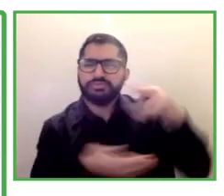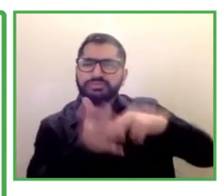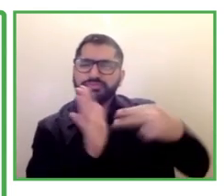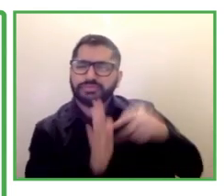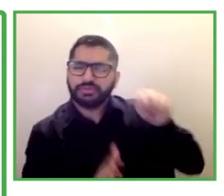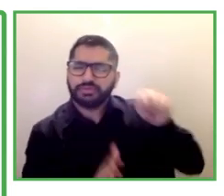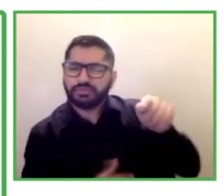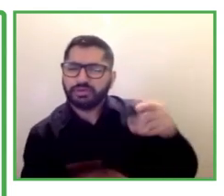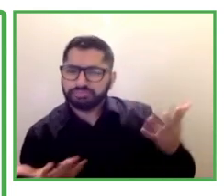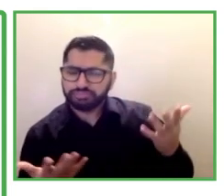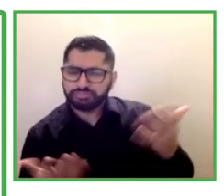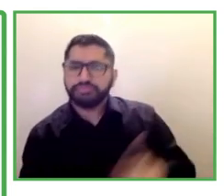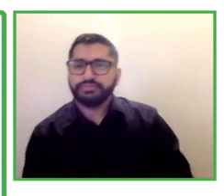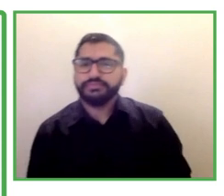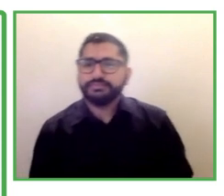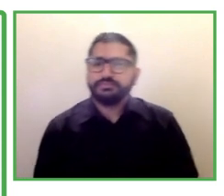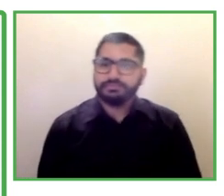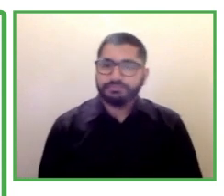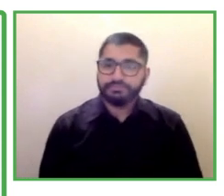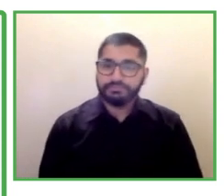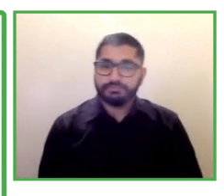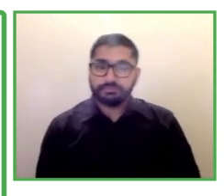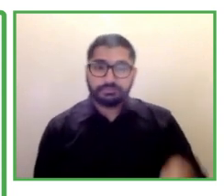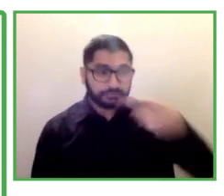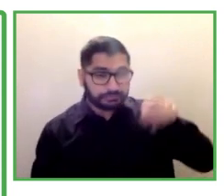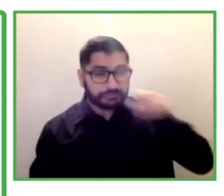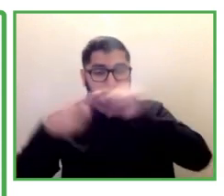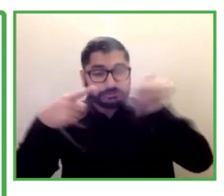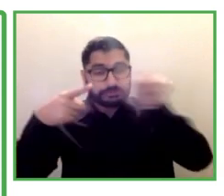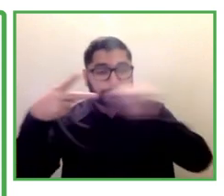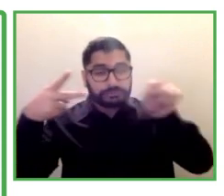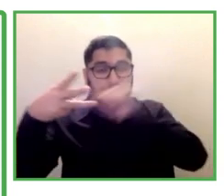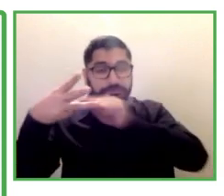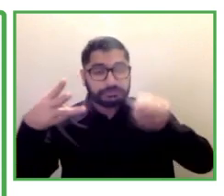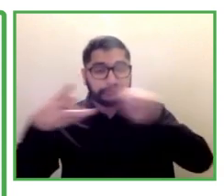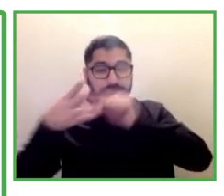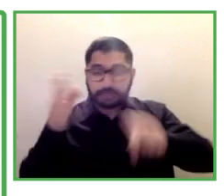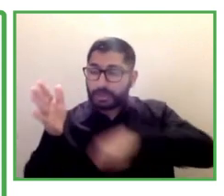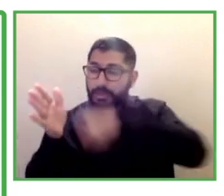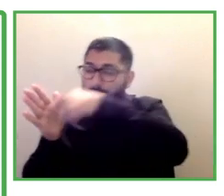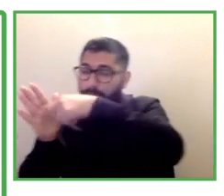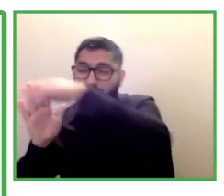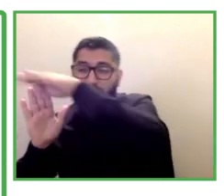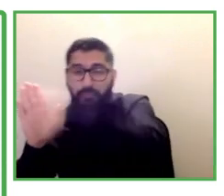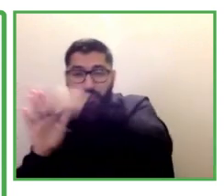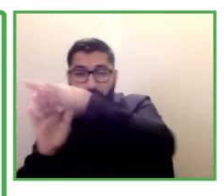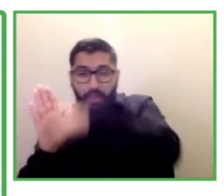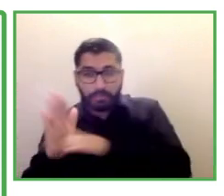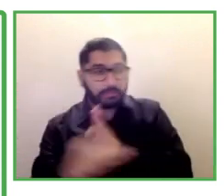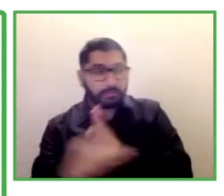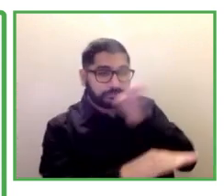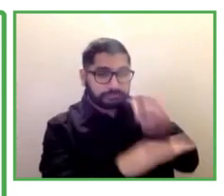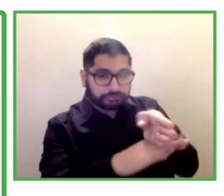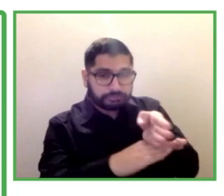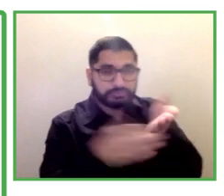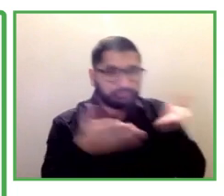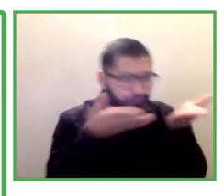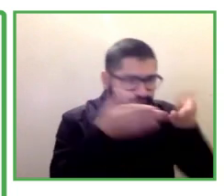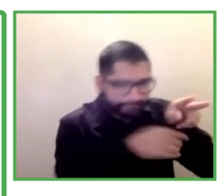with interns and supervisors separately um to really ensure that they're they're having the best experience possible